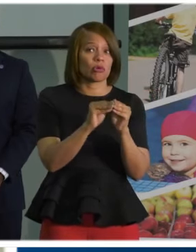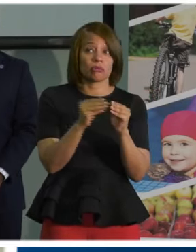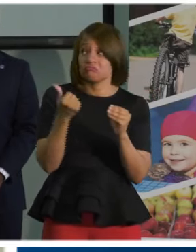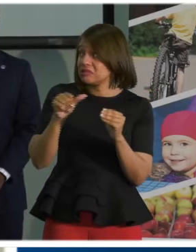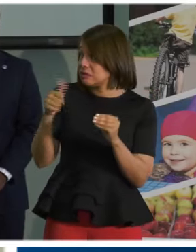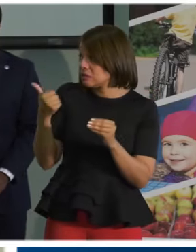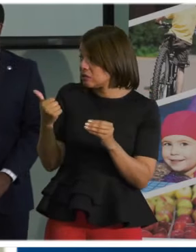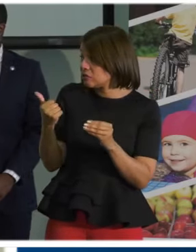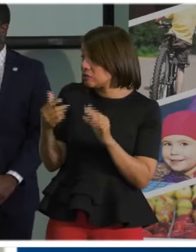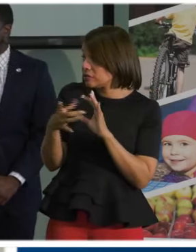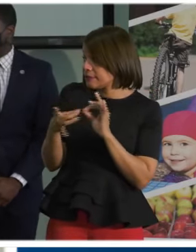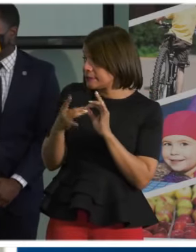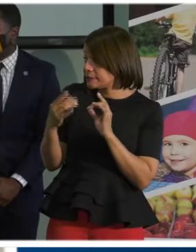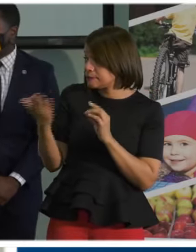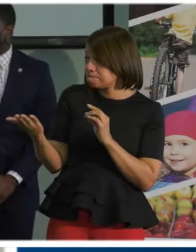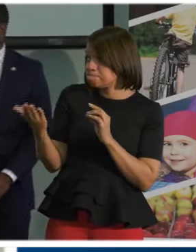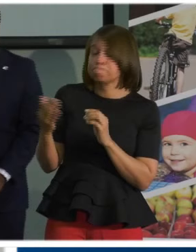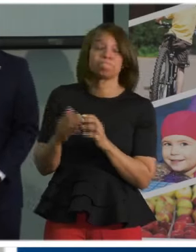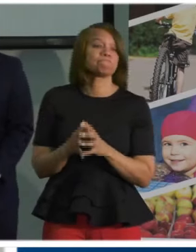comments?